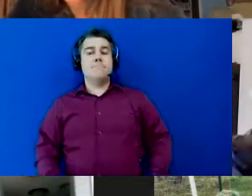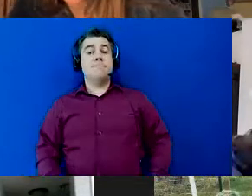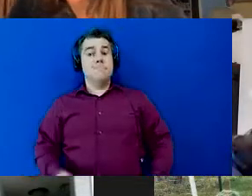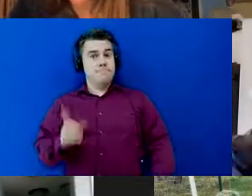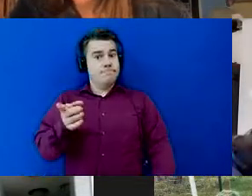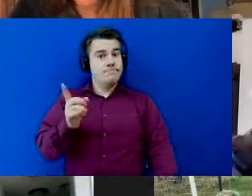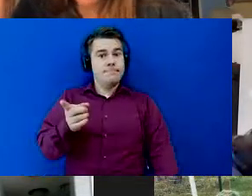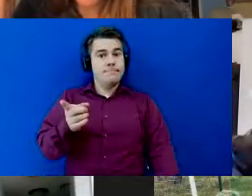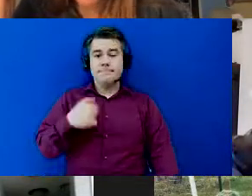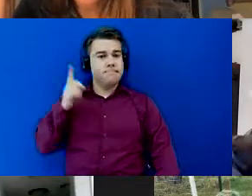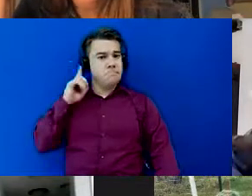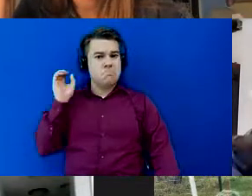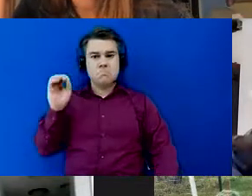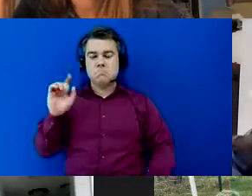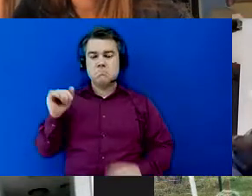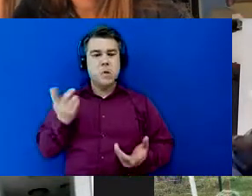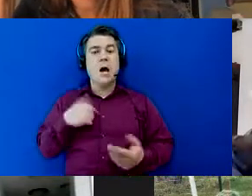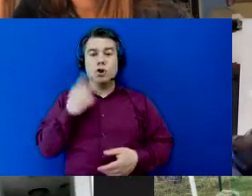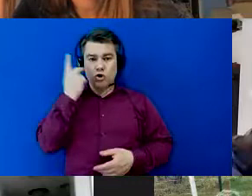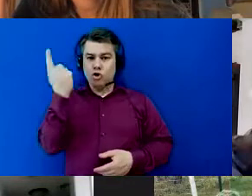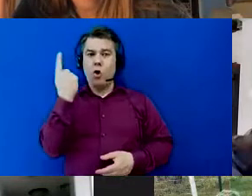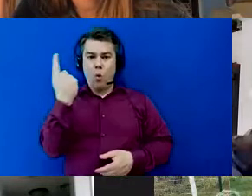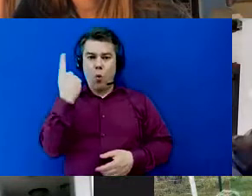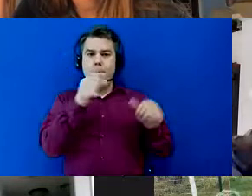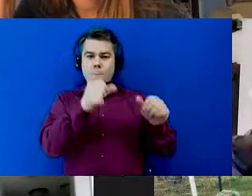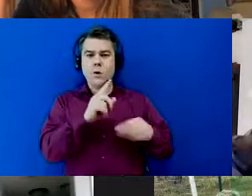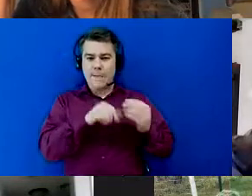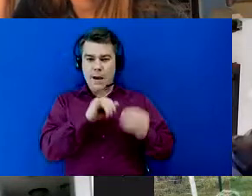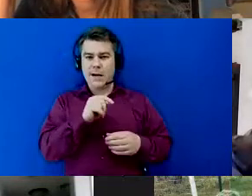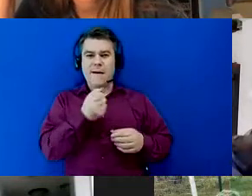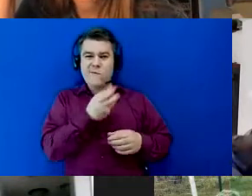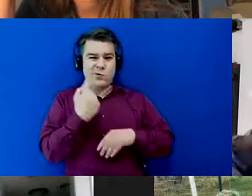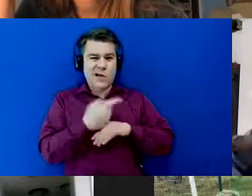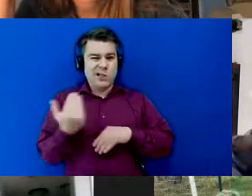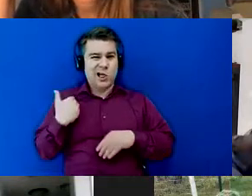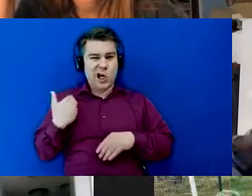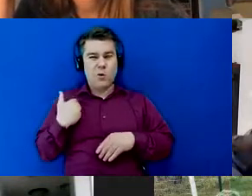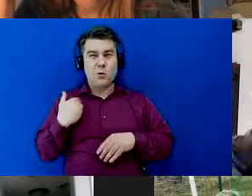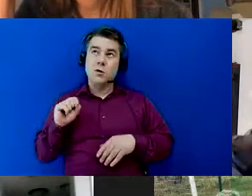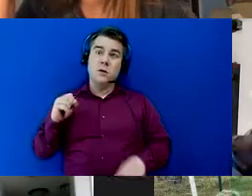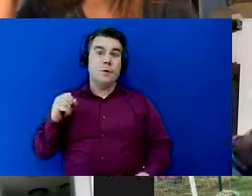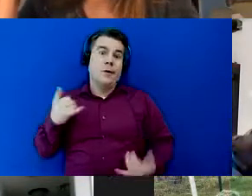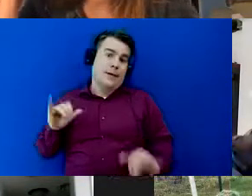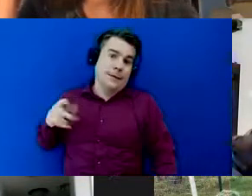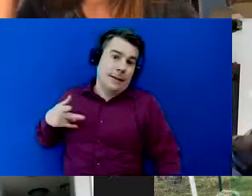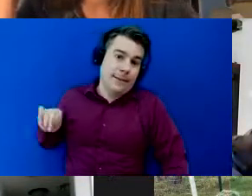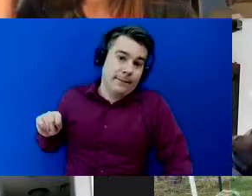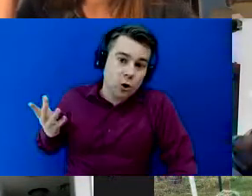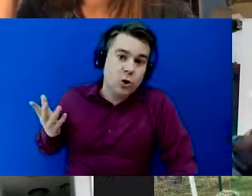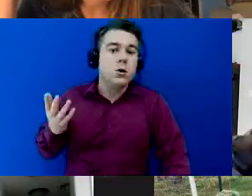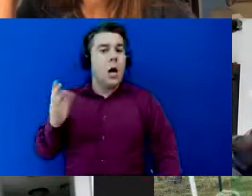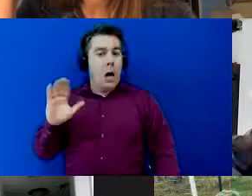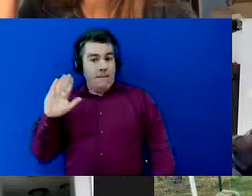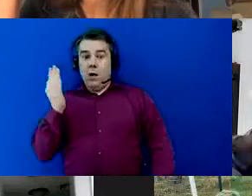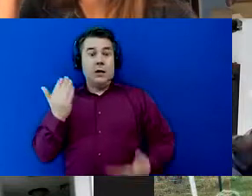haven't either i saw one post about it a few days ago um but that would have been september and so apparently it worked